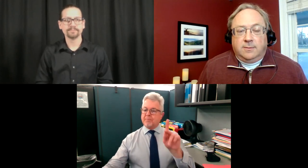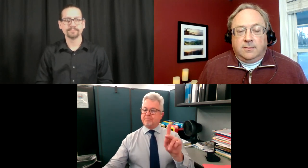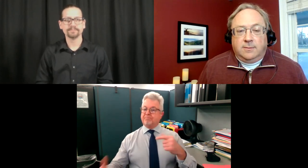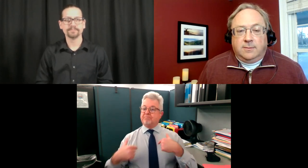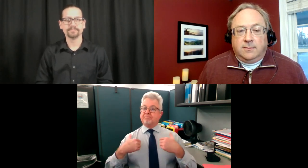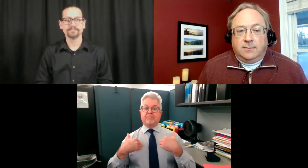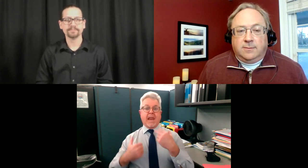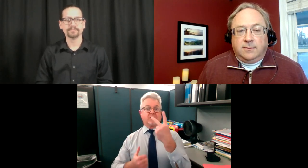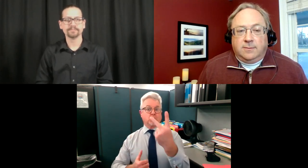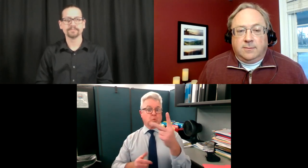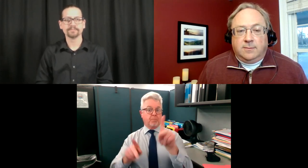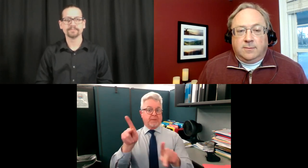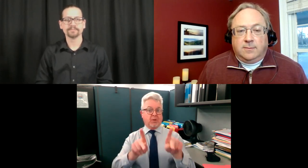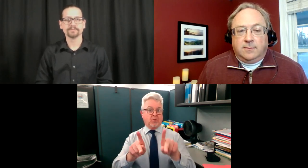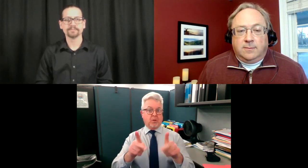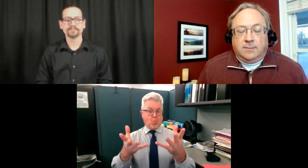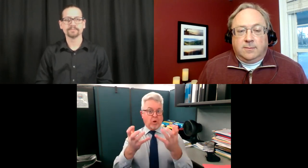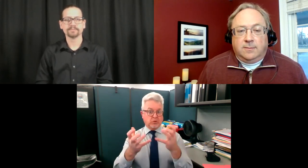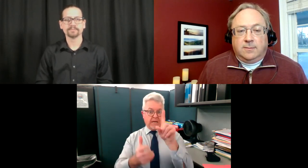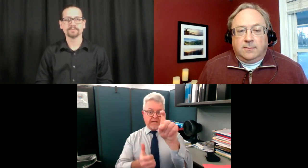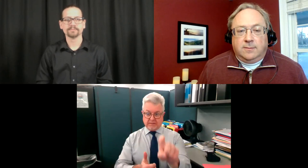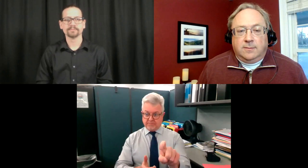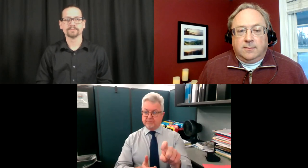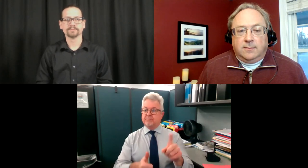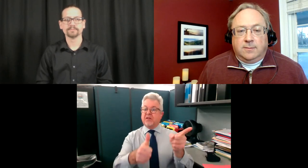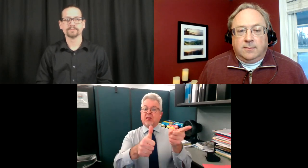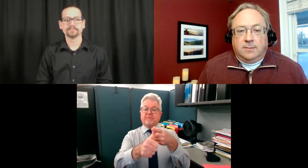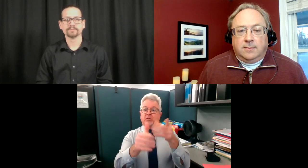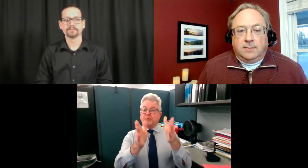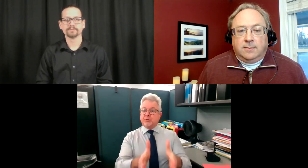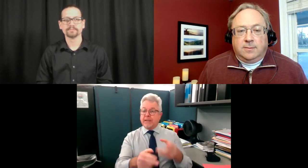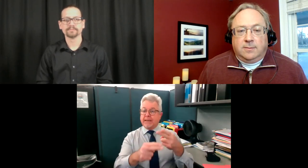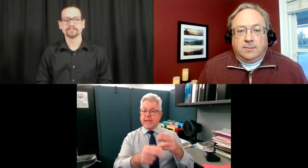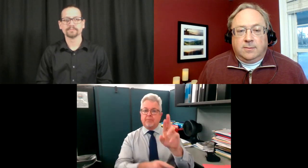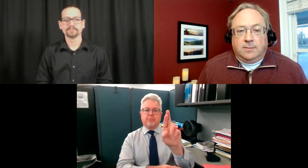Very good. So I see two questions now in the chat.